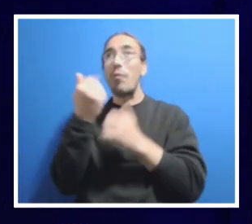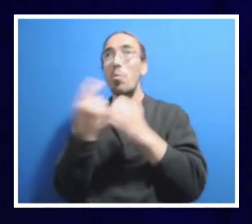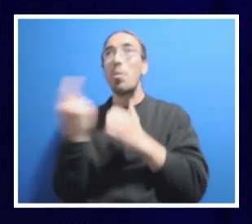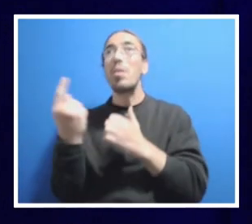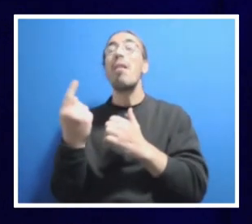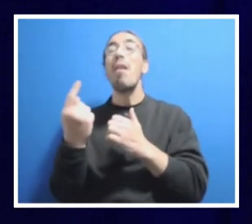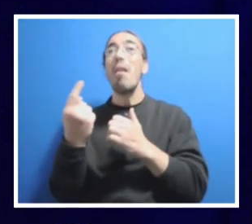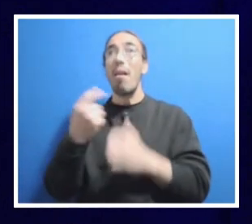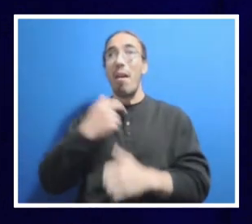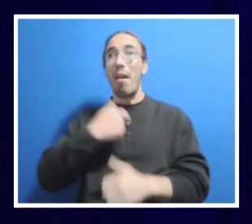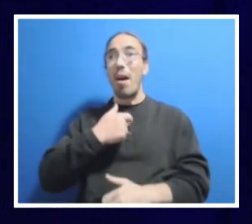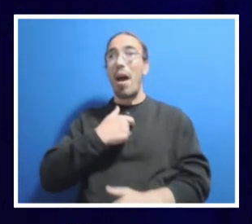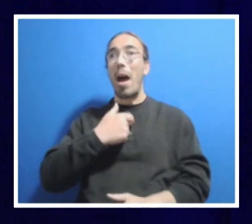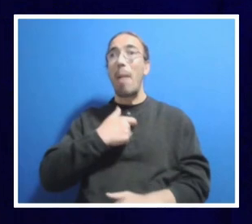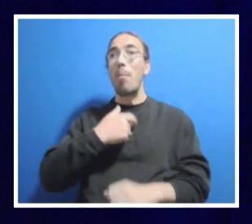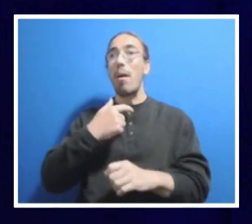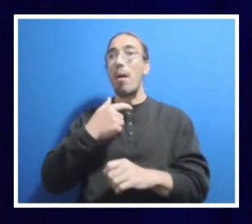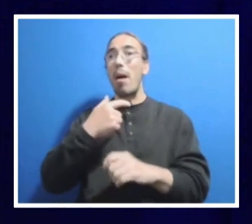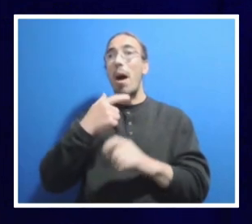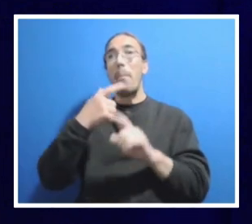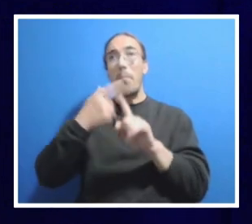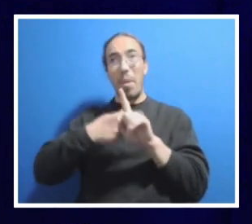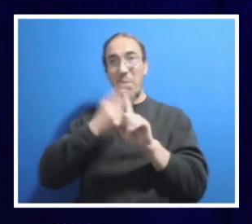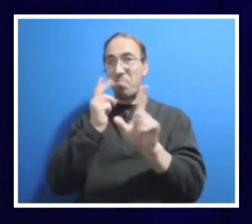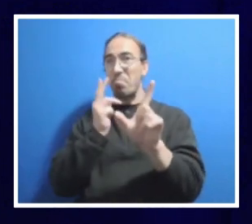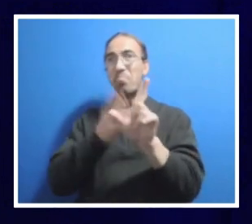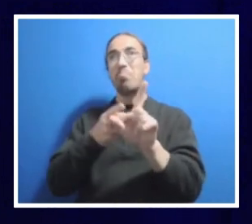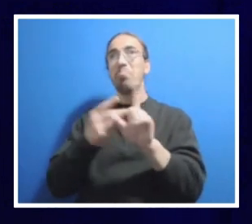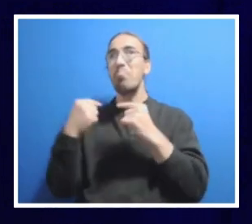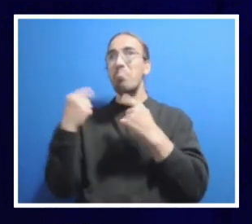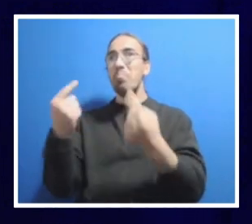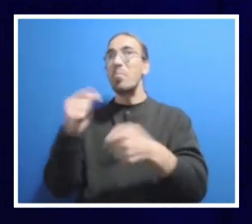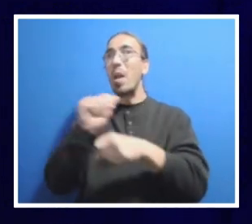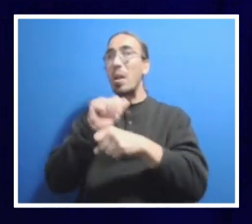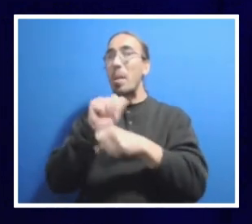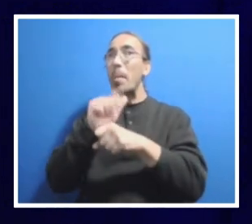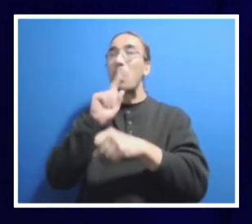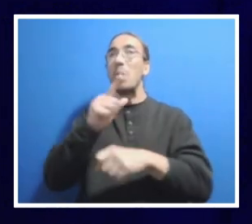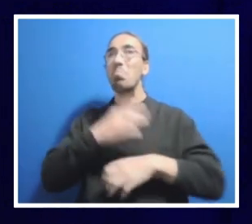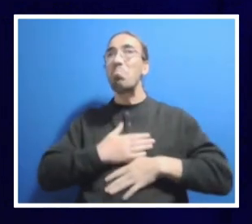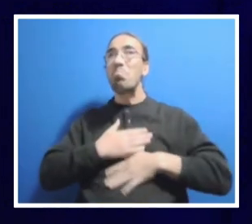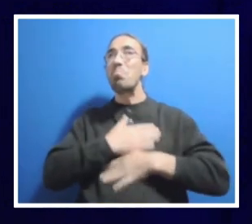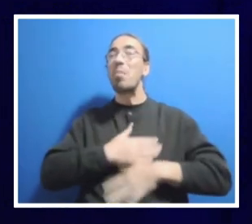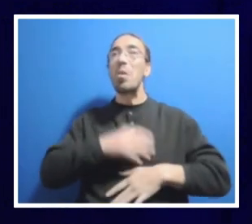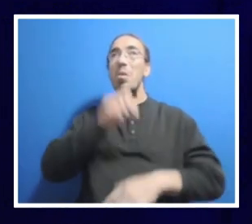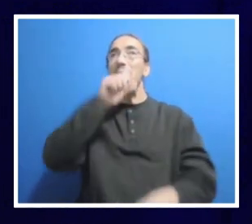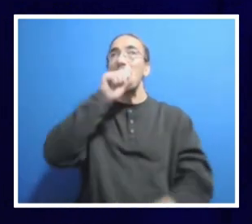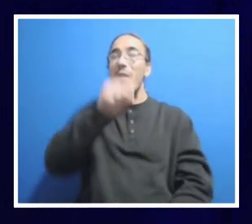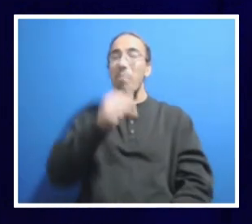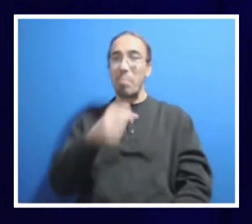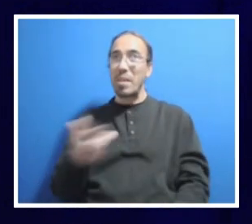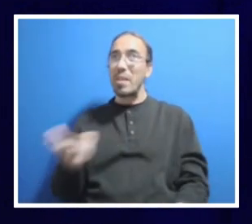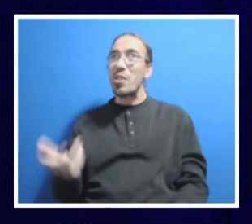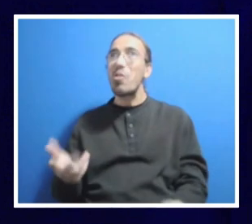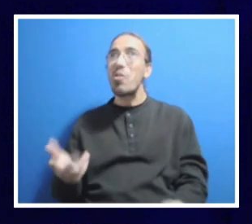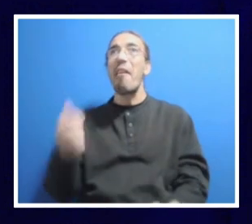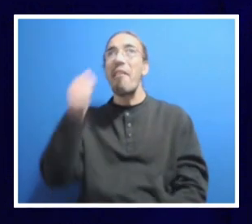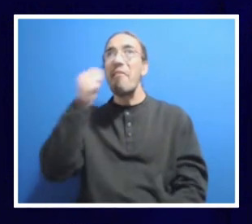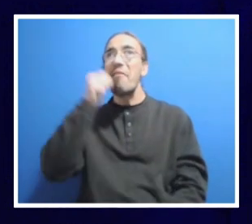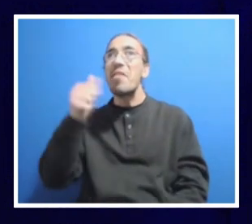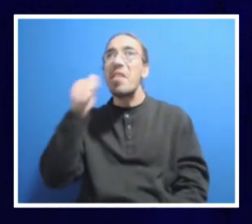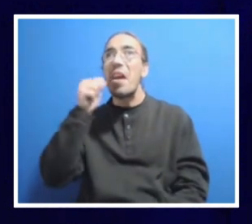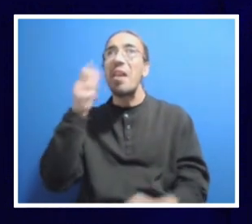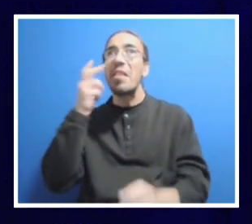in month five on the job, and it's been a delight. I truly love being here. Every day I see what makes Penn State